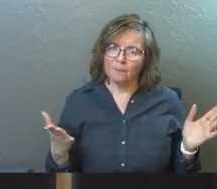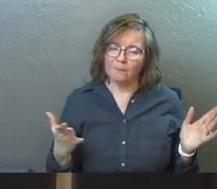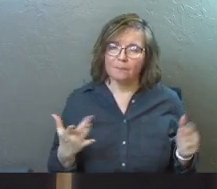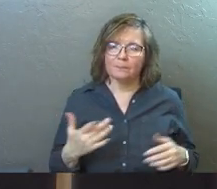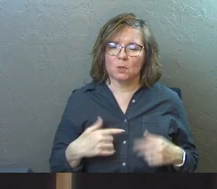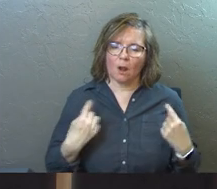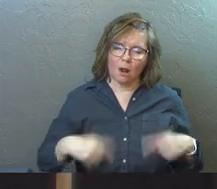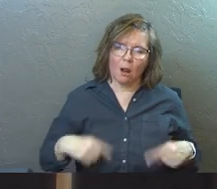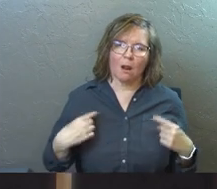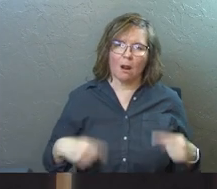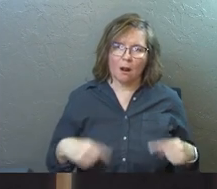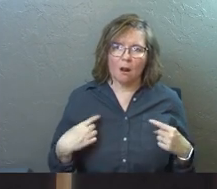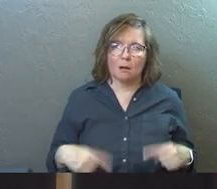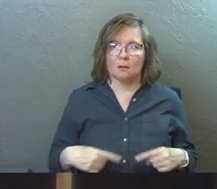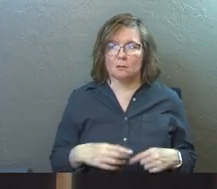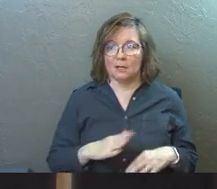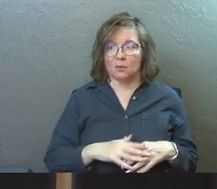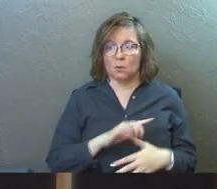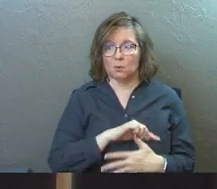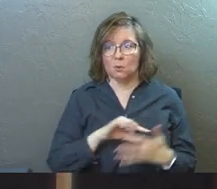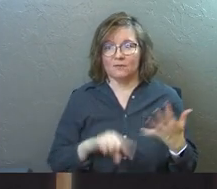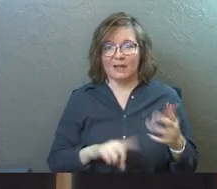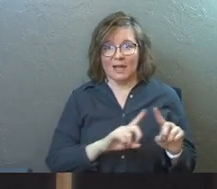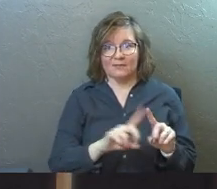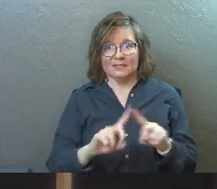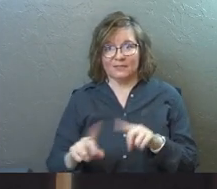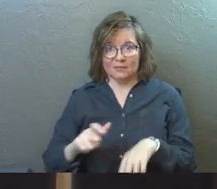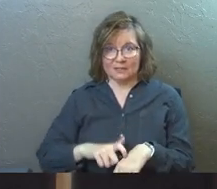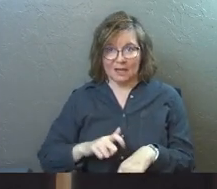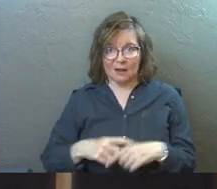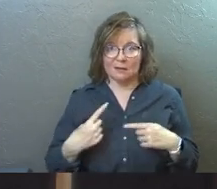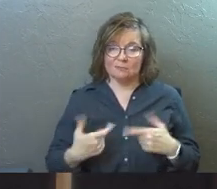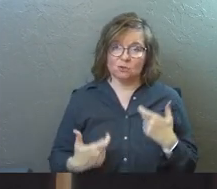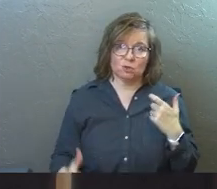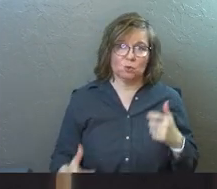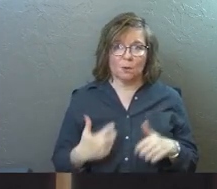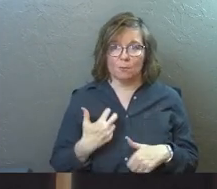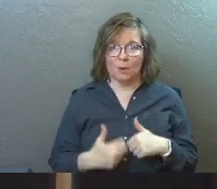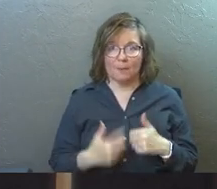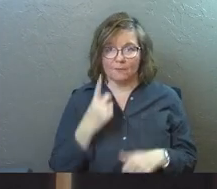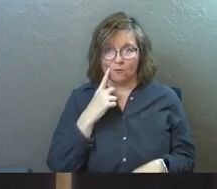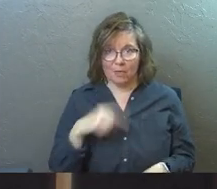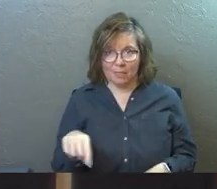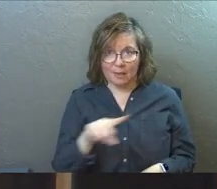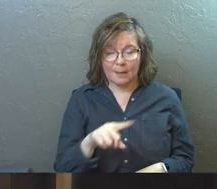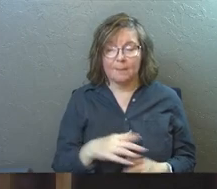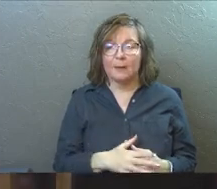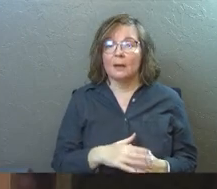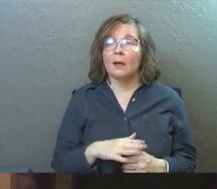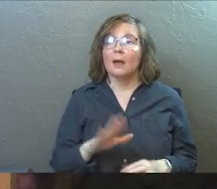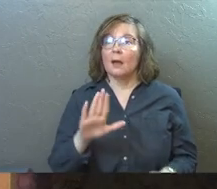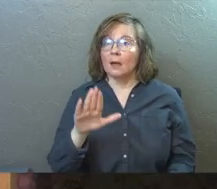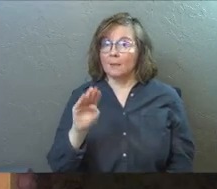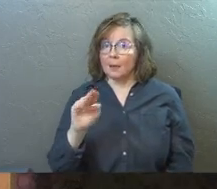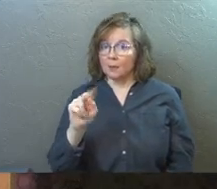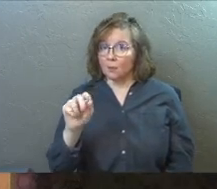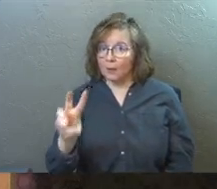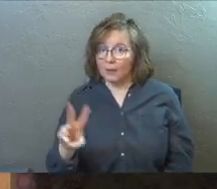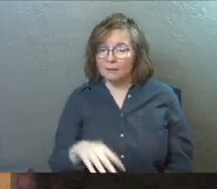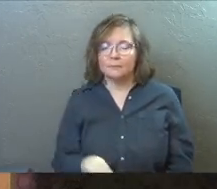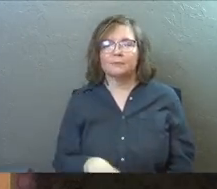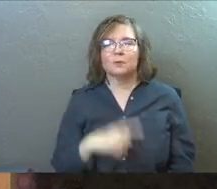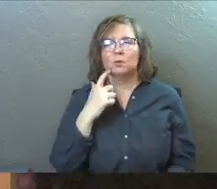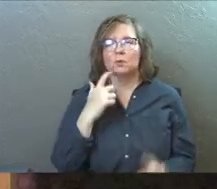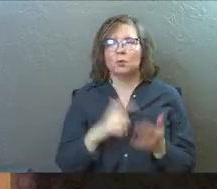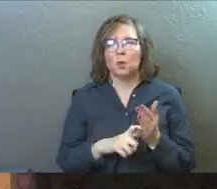So they argue about it in, at least in those five different times, it's a huge problem for them. And by the way, you